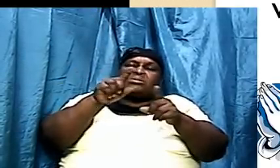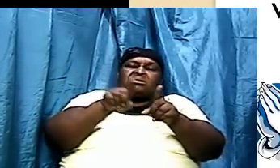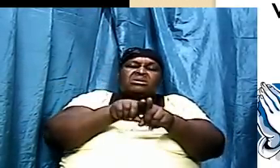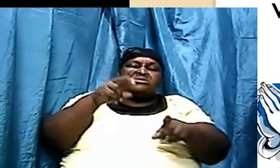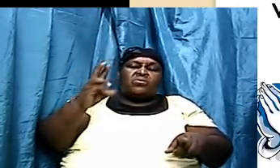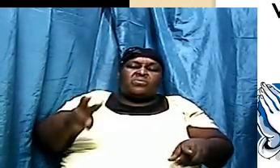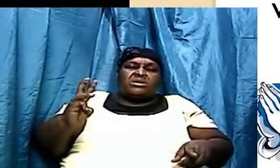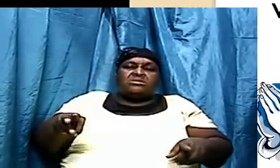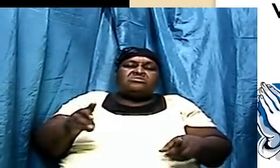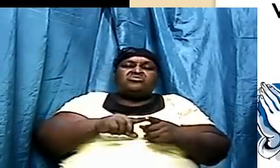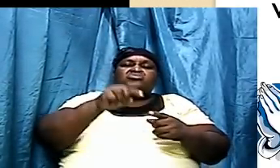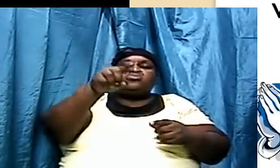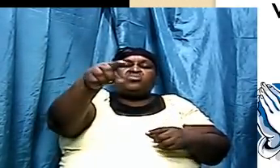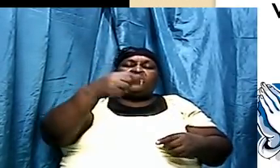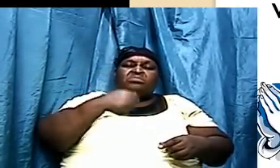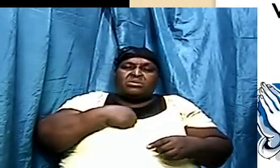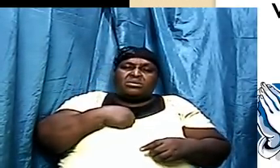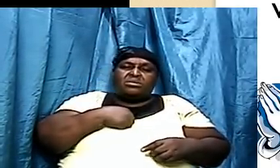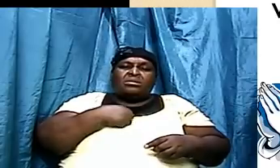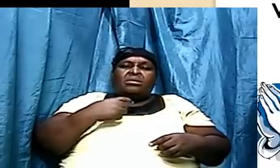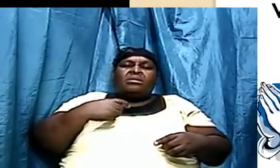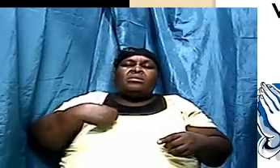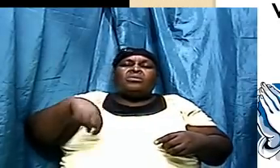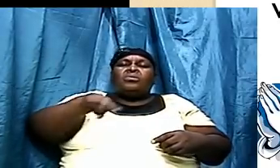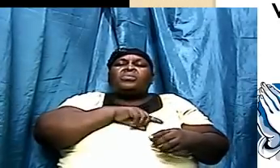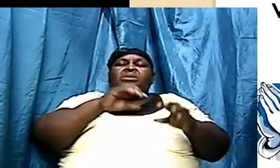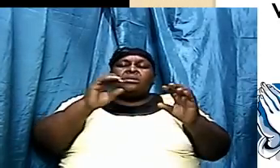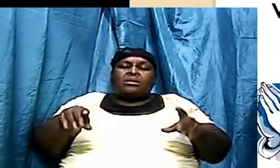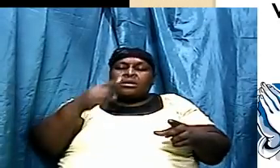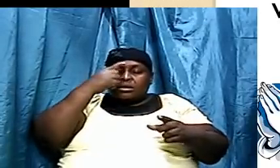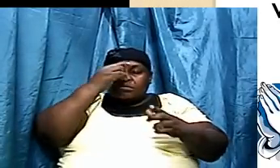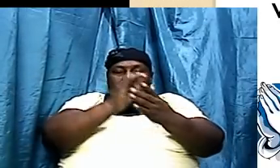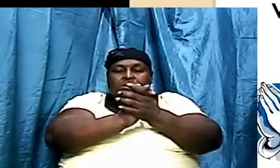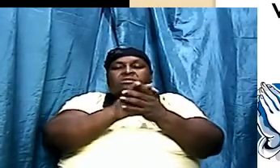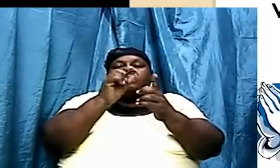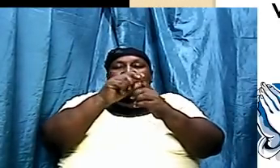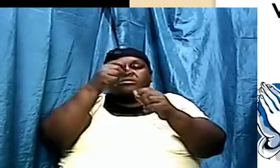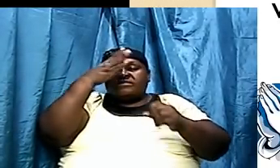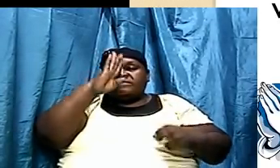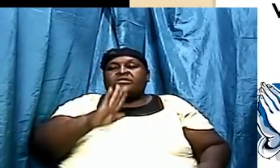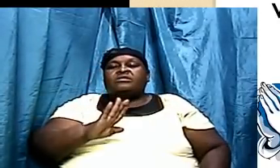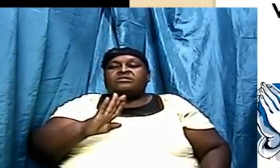and I that we can believe the word of God